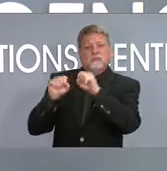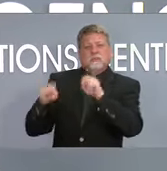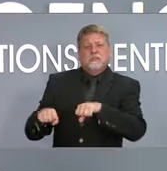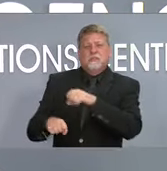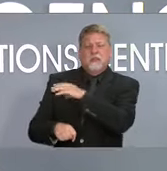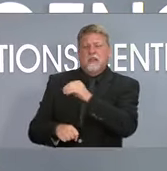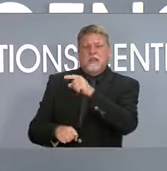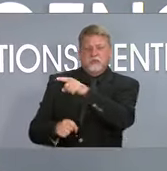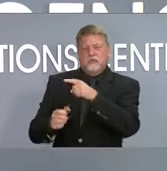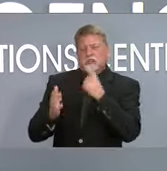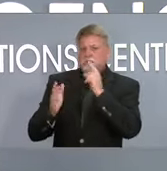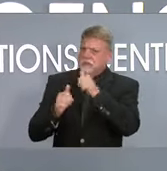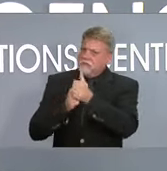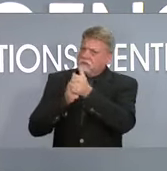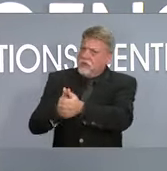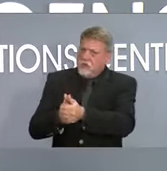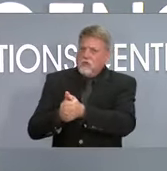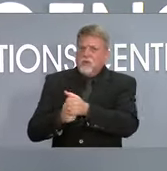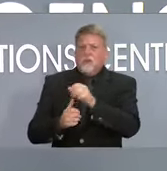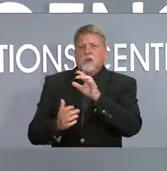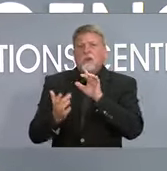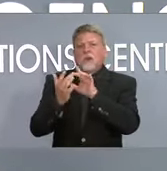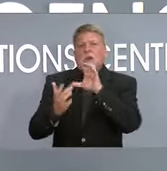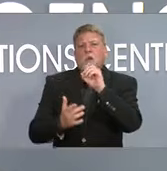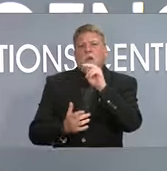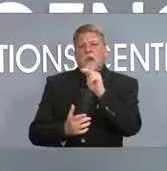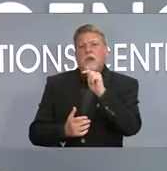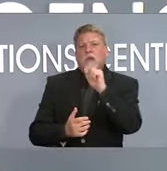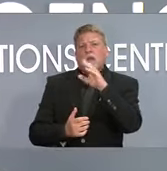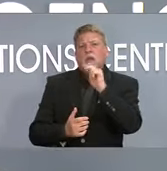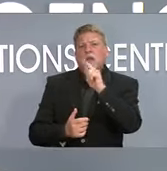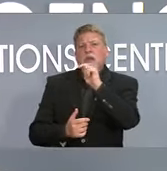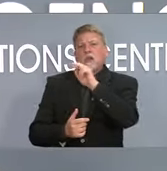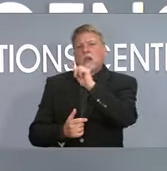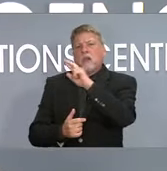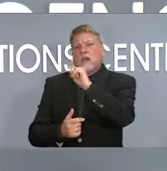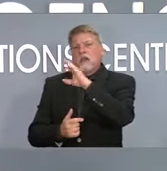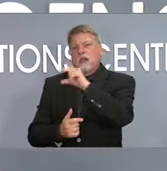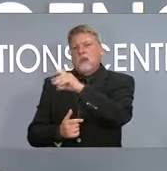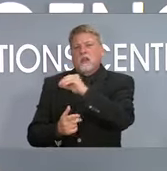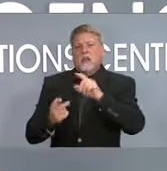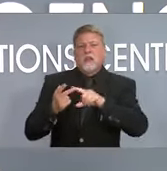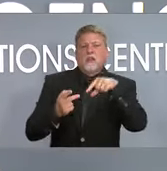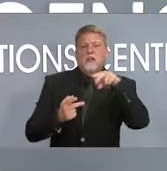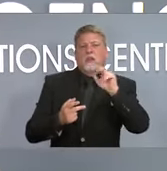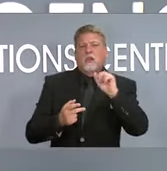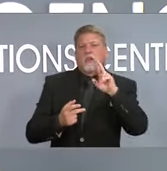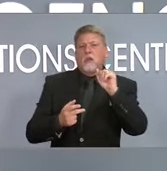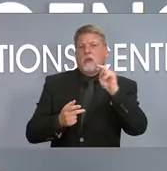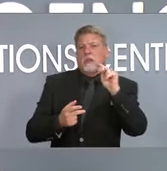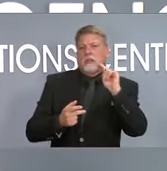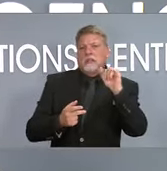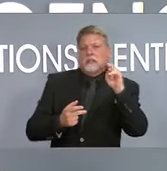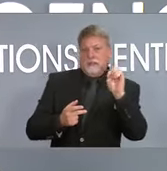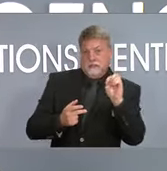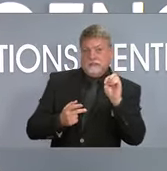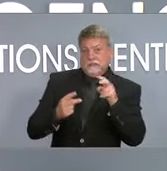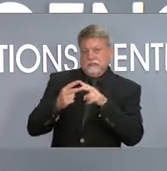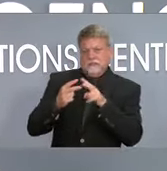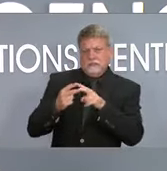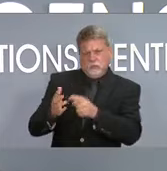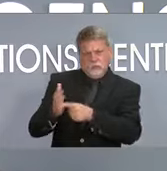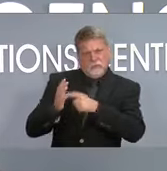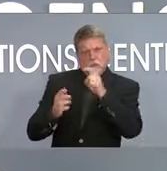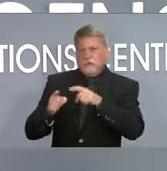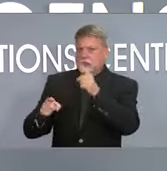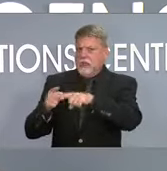missed along the way there was that they said that they didn't have the authority to quarantine and that the contact tracing was overwhelming their staff and that the public health